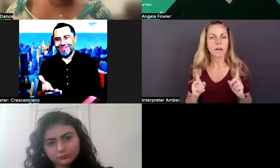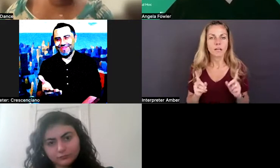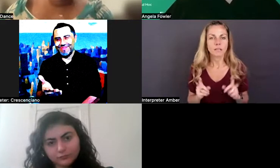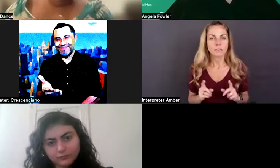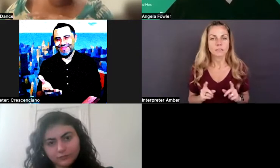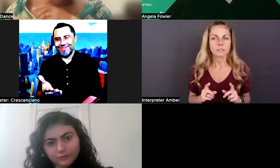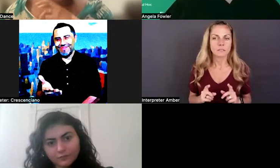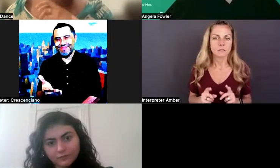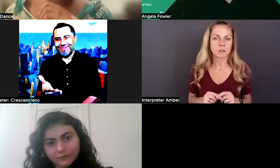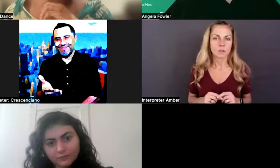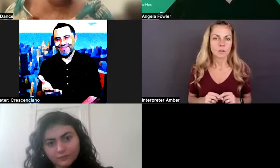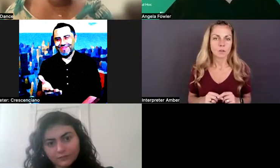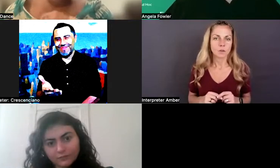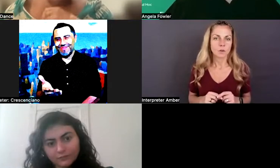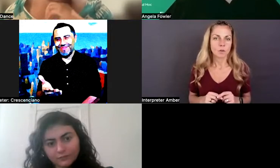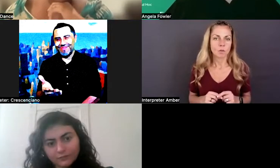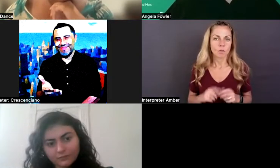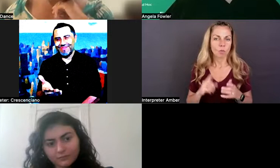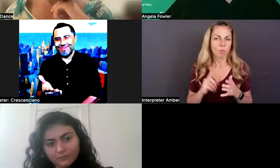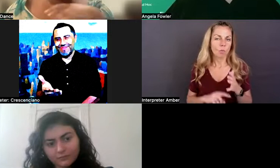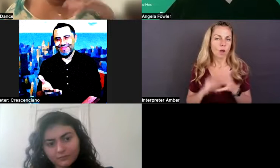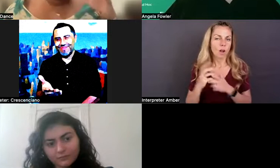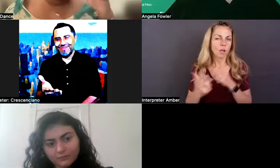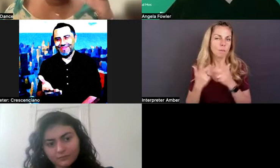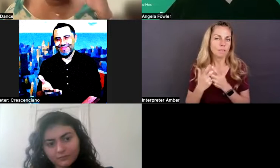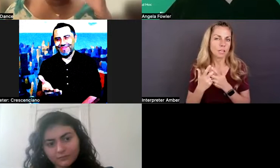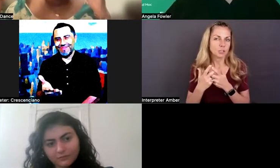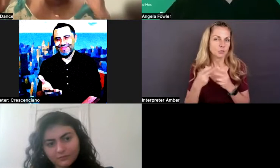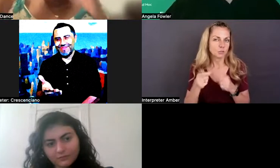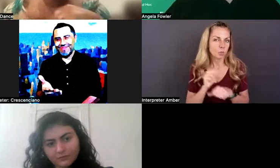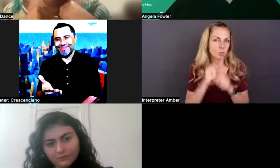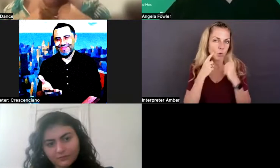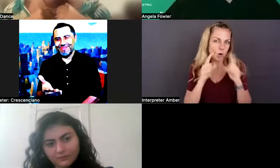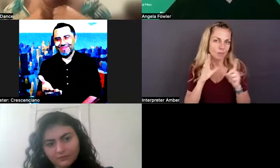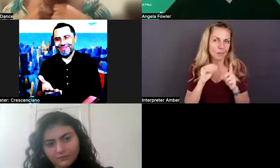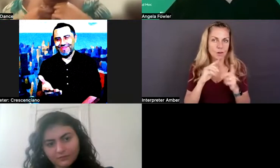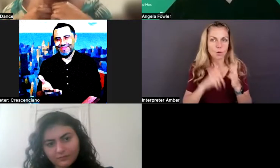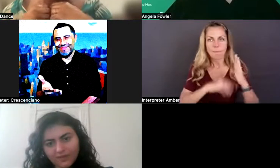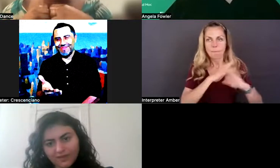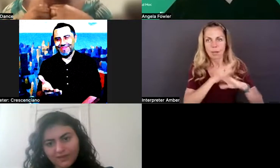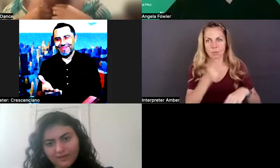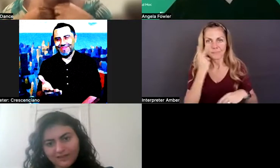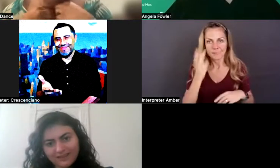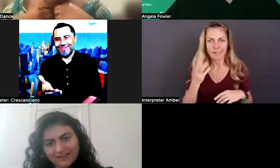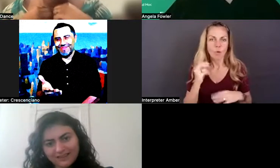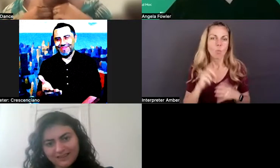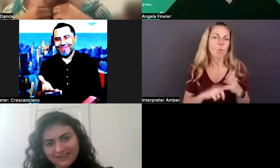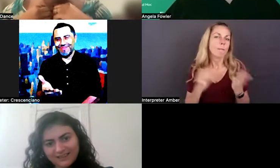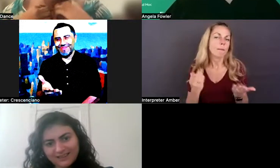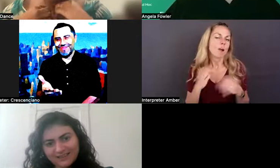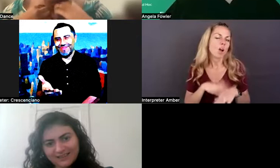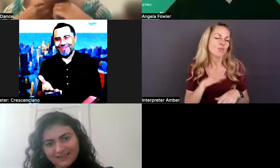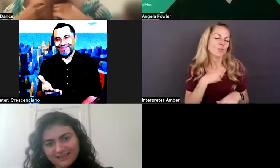you worked for and some barriers you may have hit, or do you feel like what would be on your wishlist that maybe you never got from your